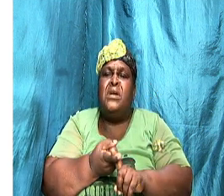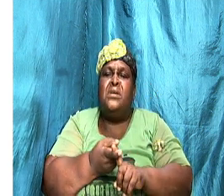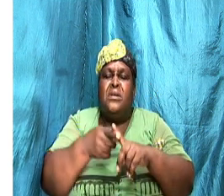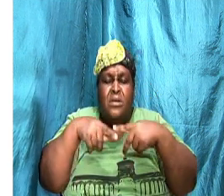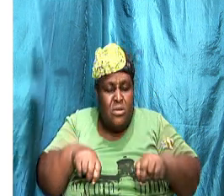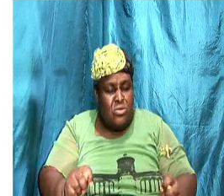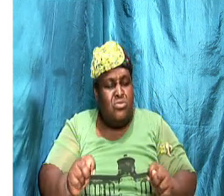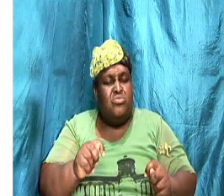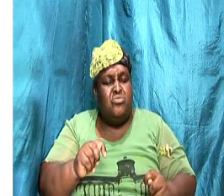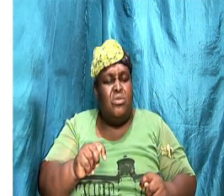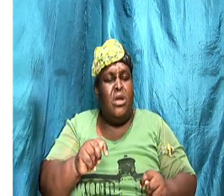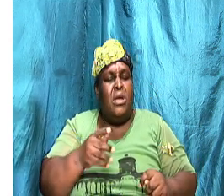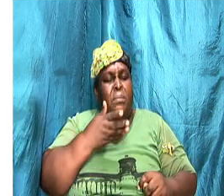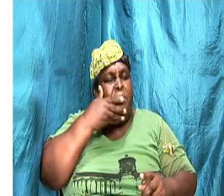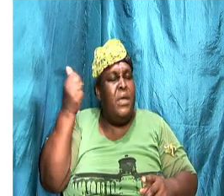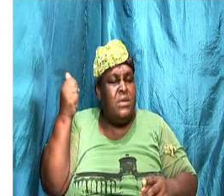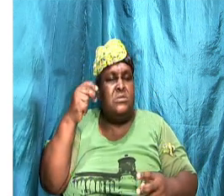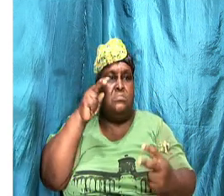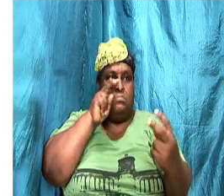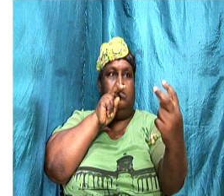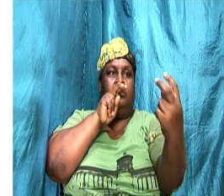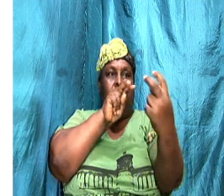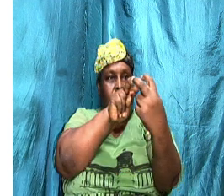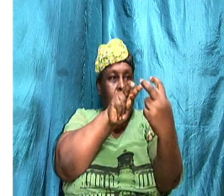best to remain eye contact.